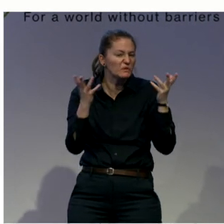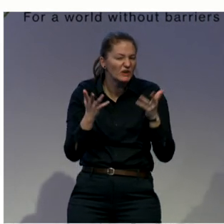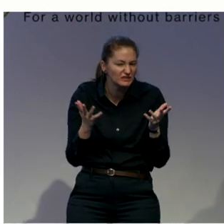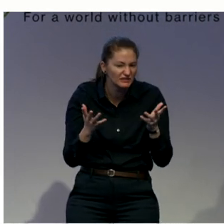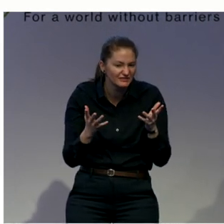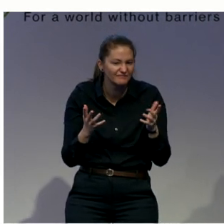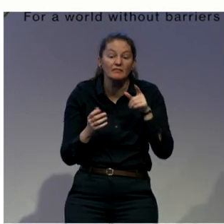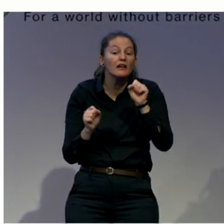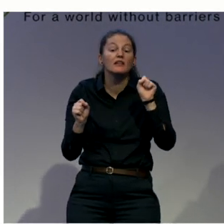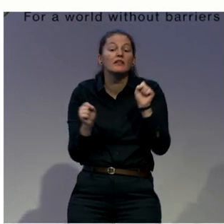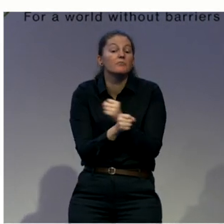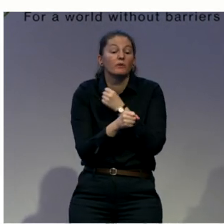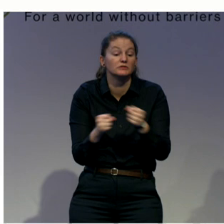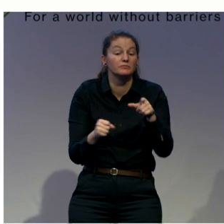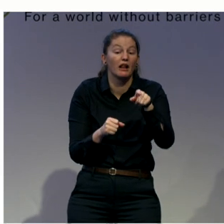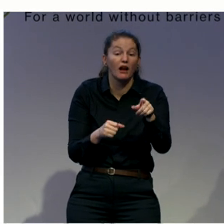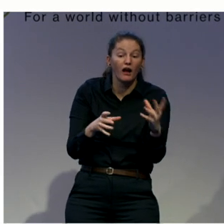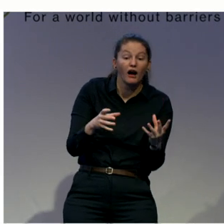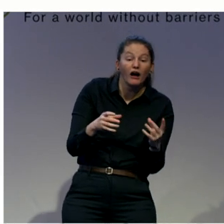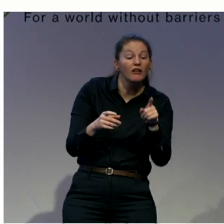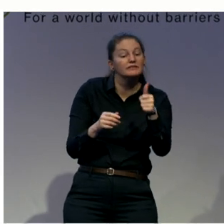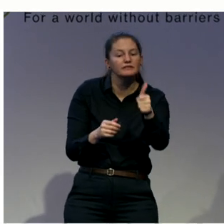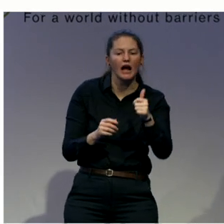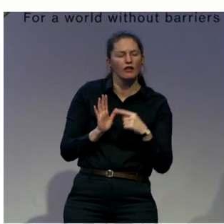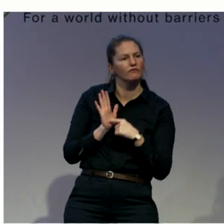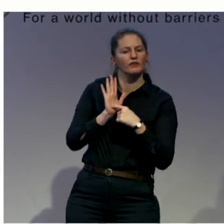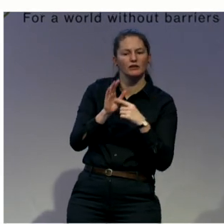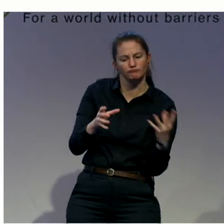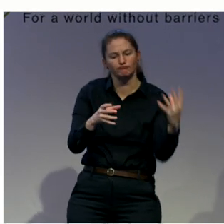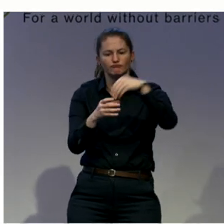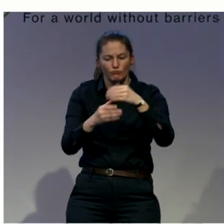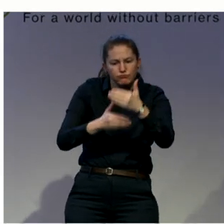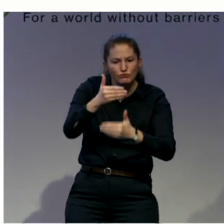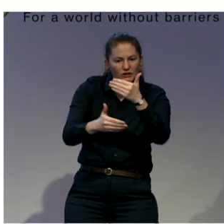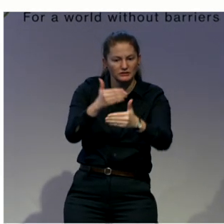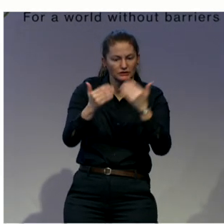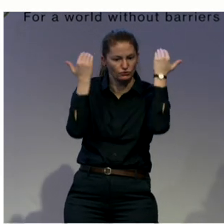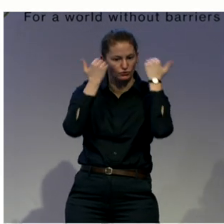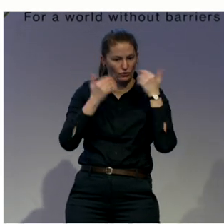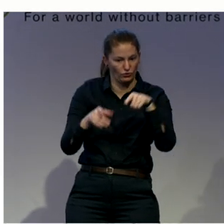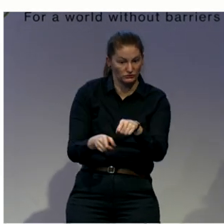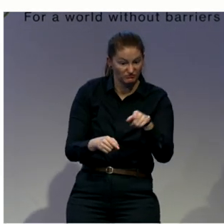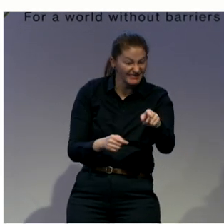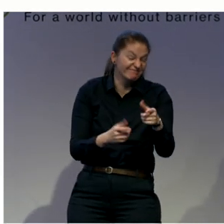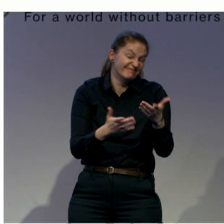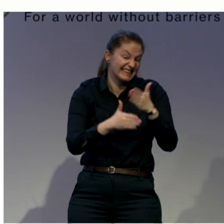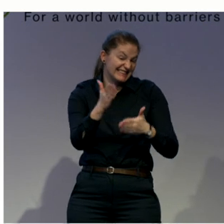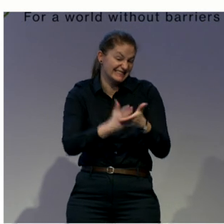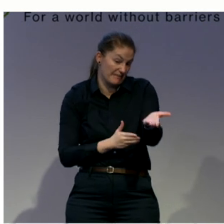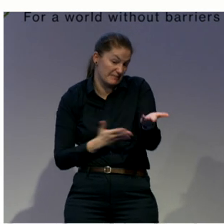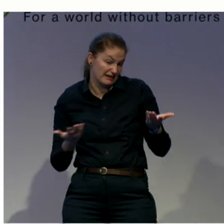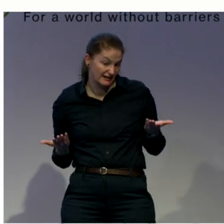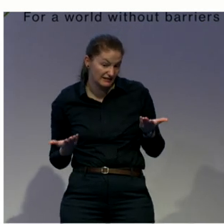unfit to stand trial, because you have a disability, then what the judge did was just create a